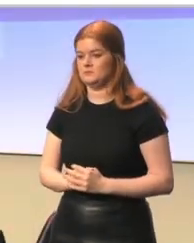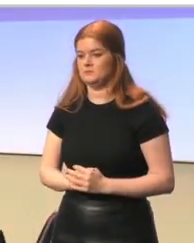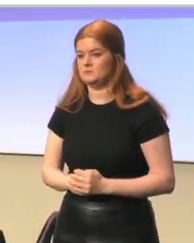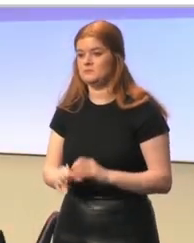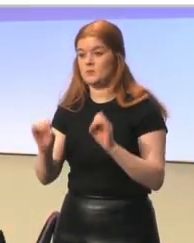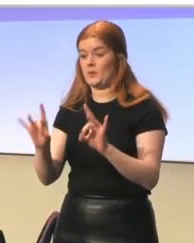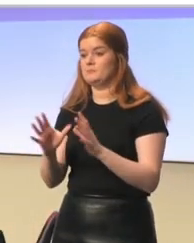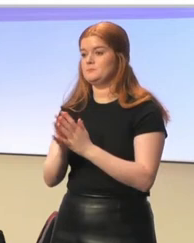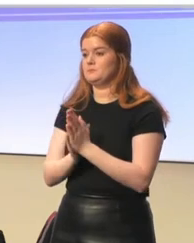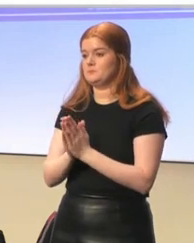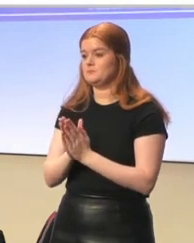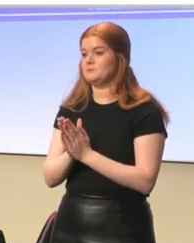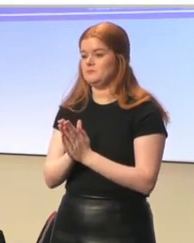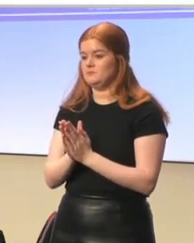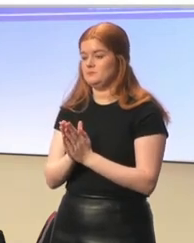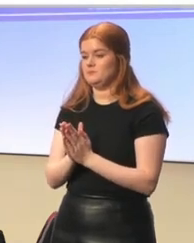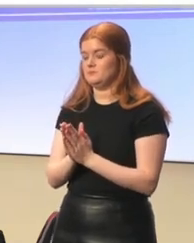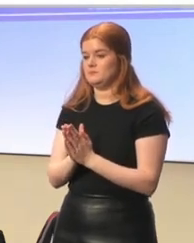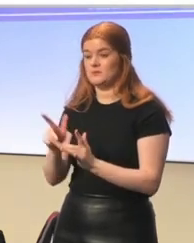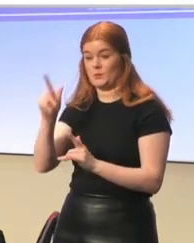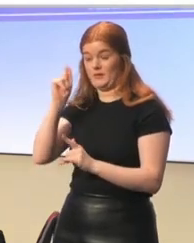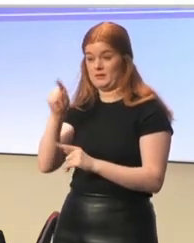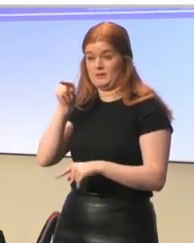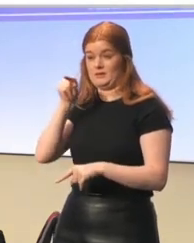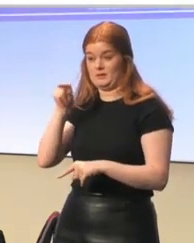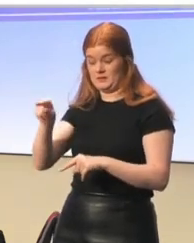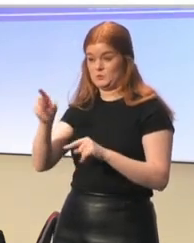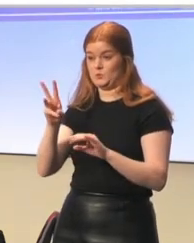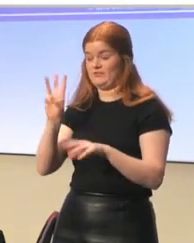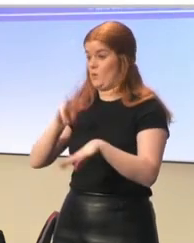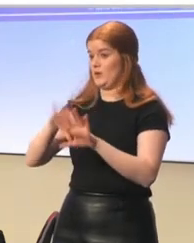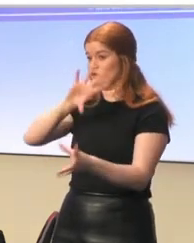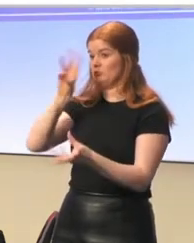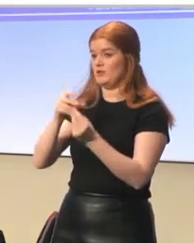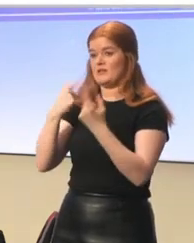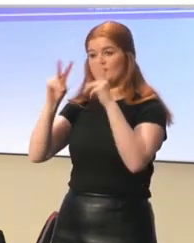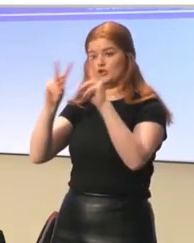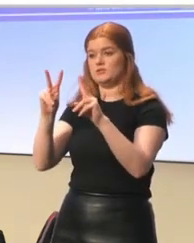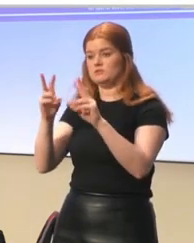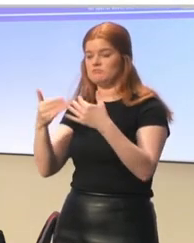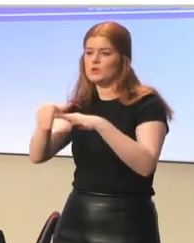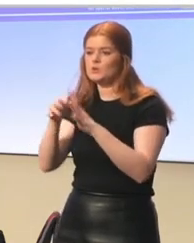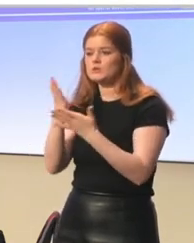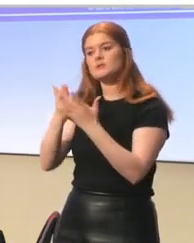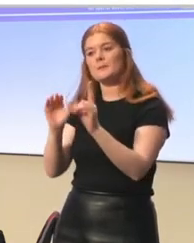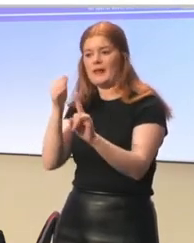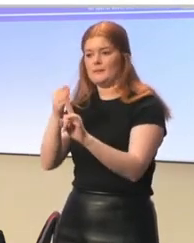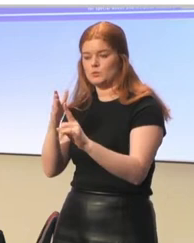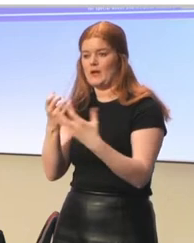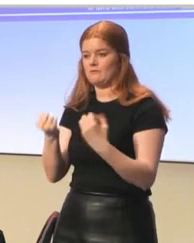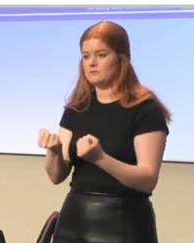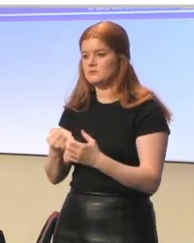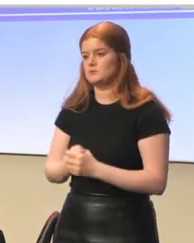Okay, so I think this very well summarised our vision and included also some of the aims and goals we have